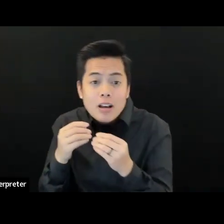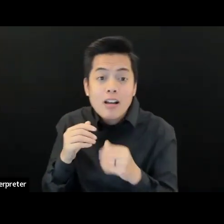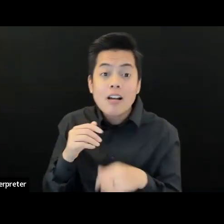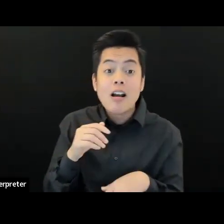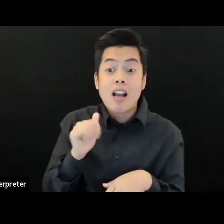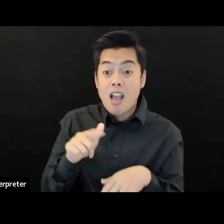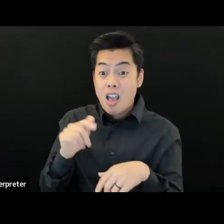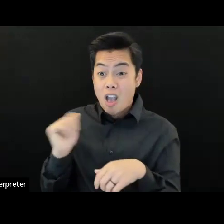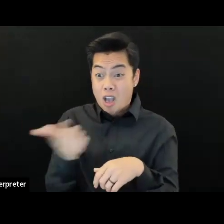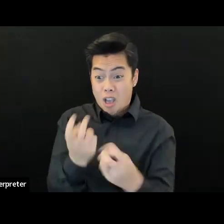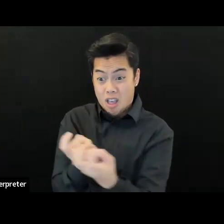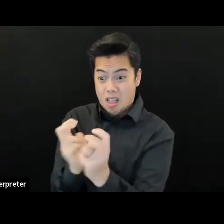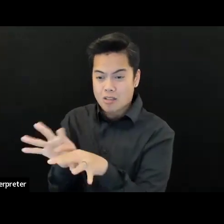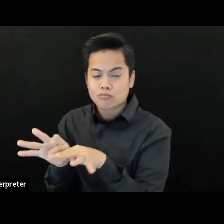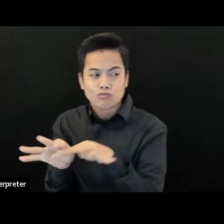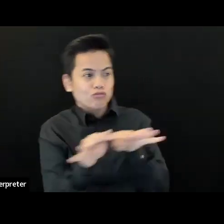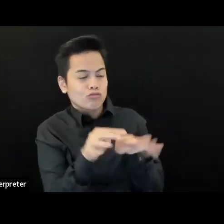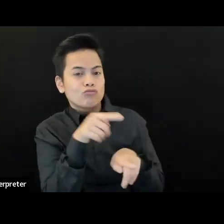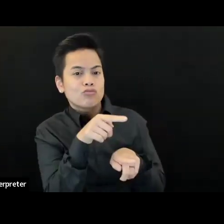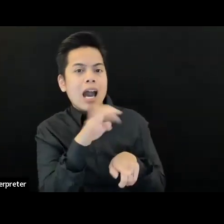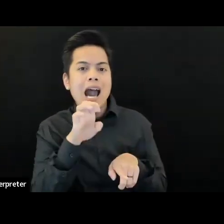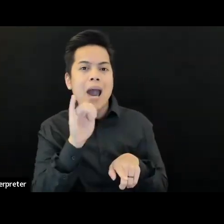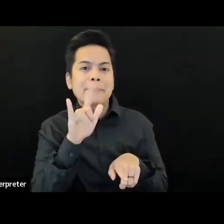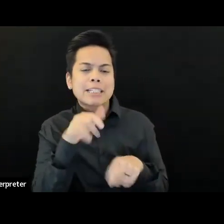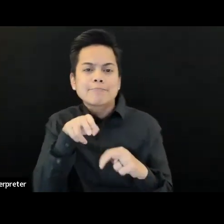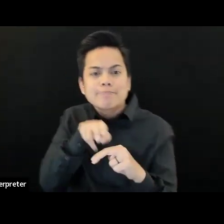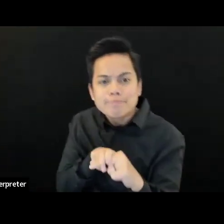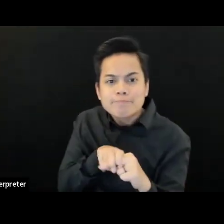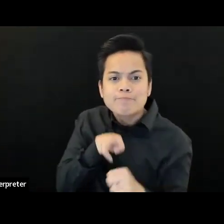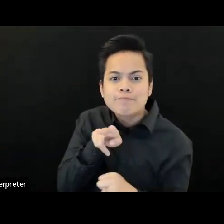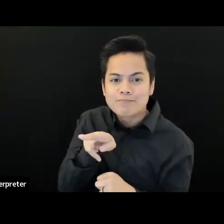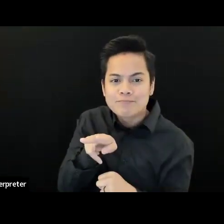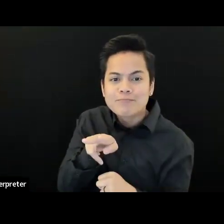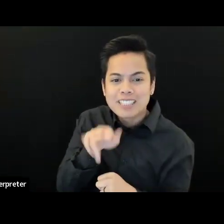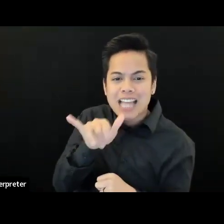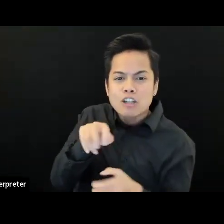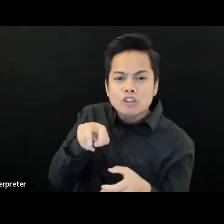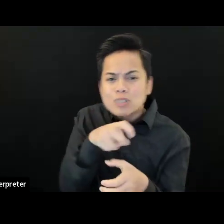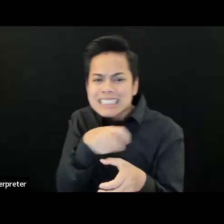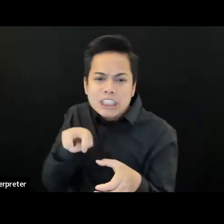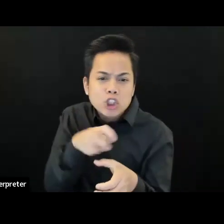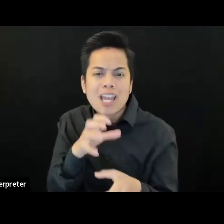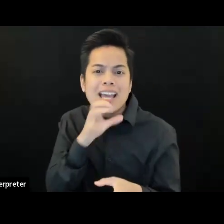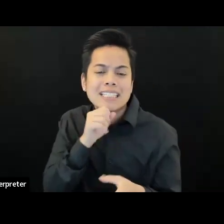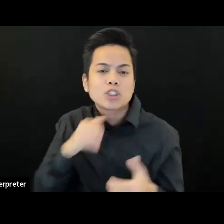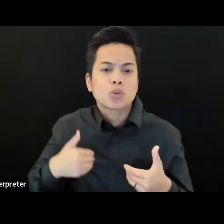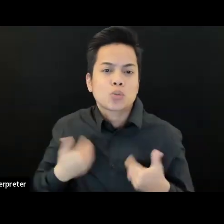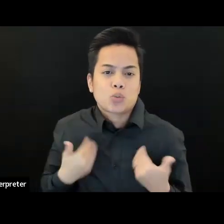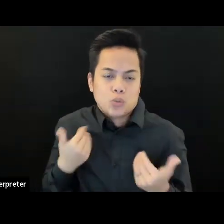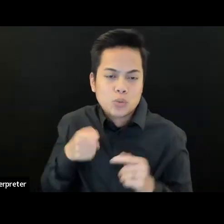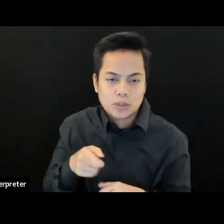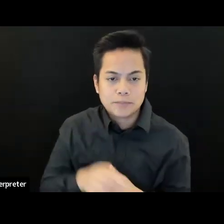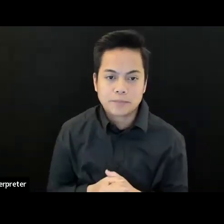transitional age youth. So our goal for these focus groups to